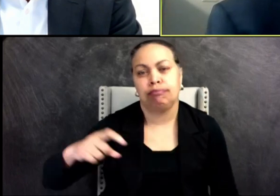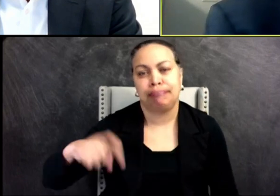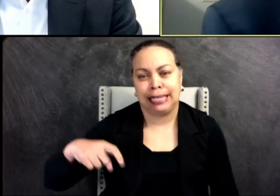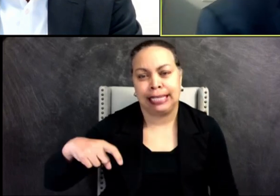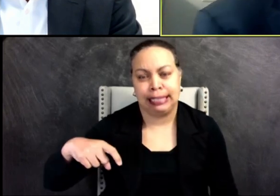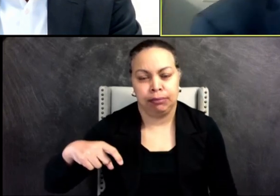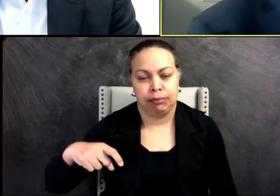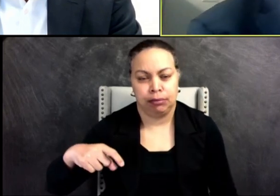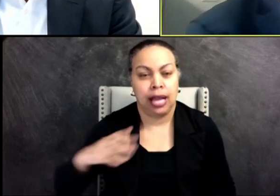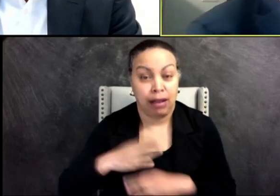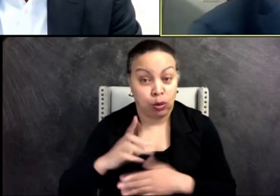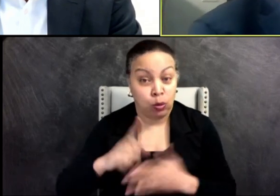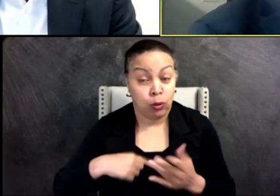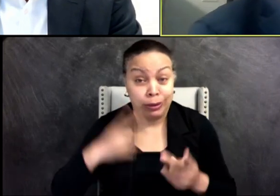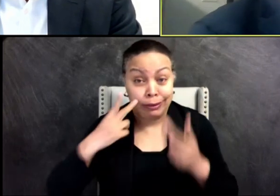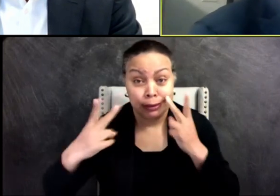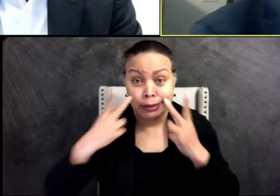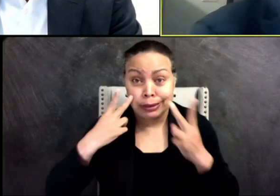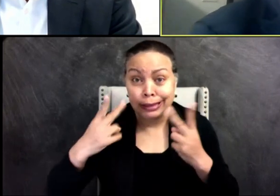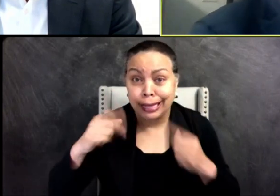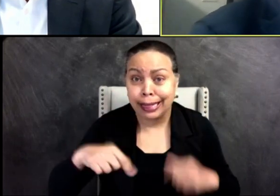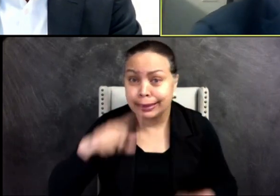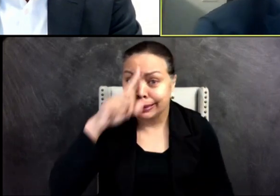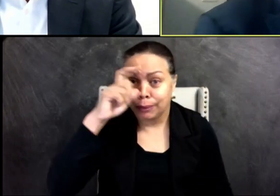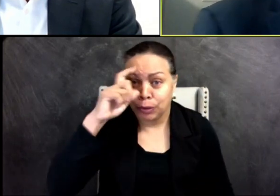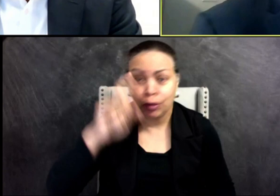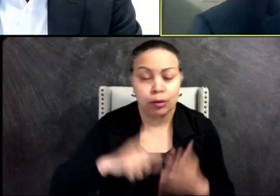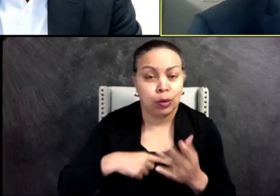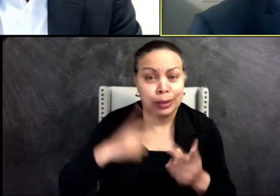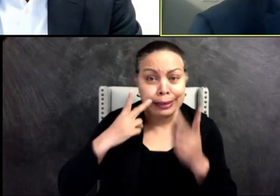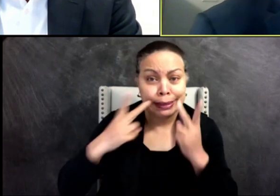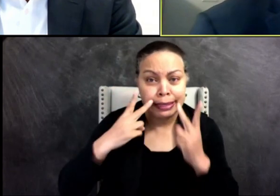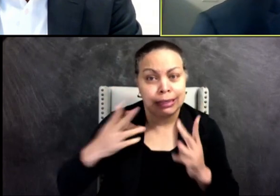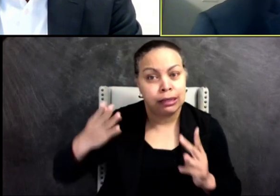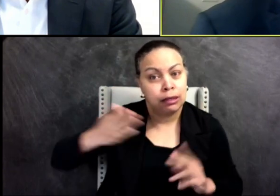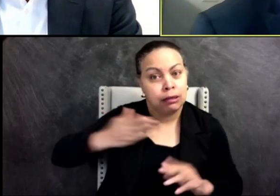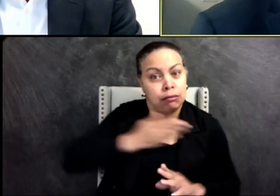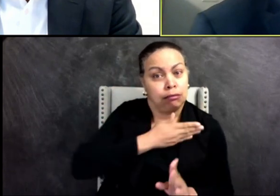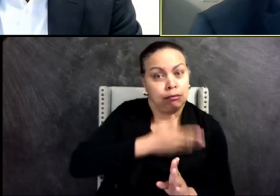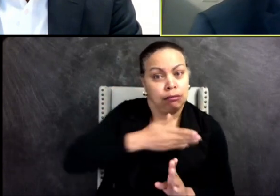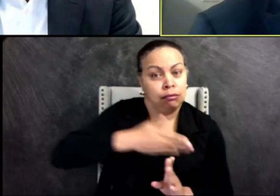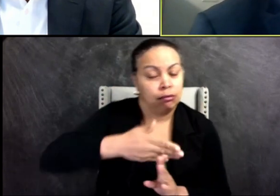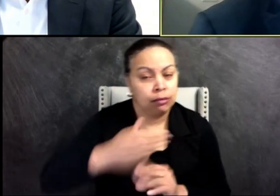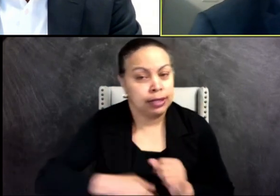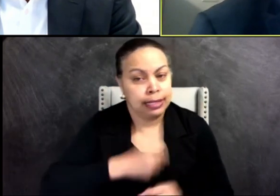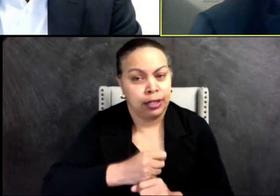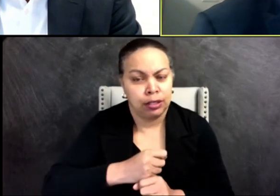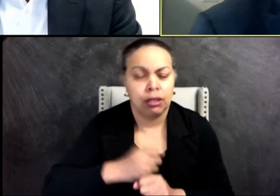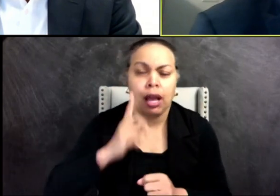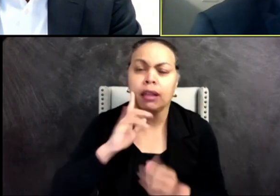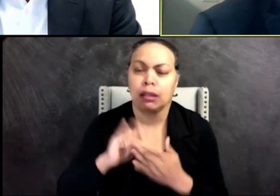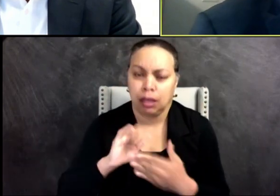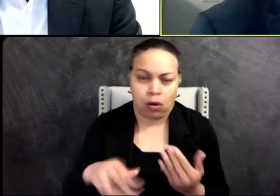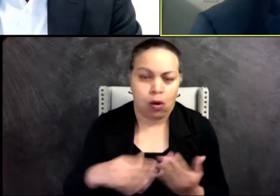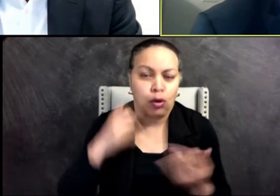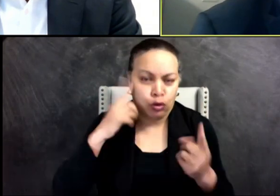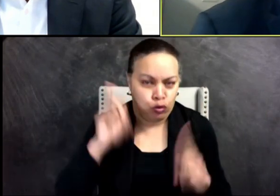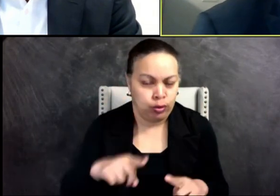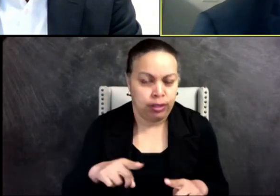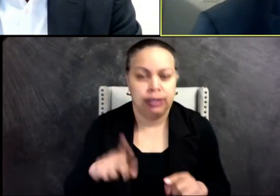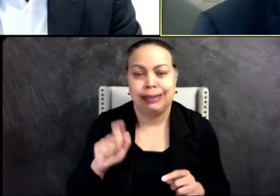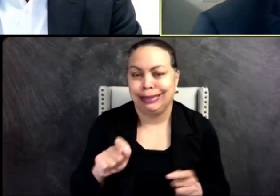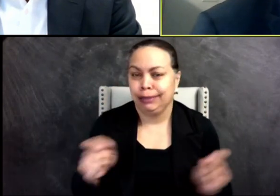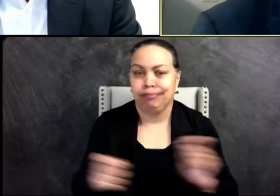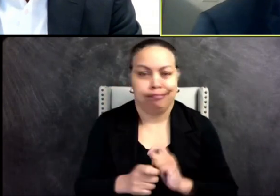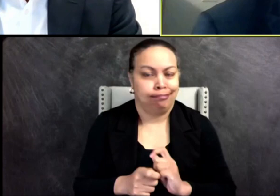After the things we've seen this summer, things we've seen in years past, I think everybody can agree that there was some form, some